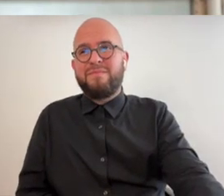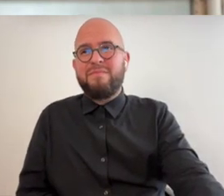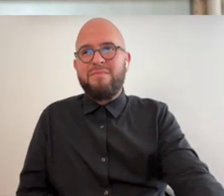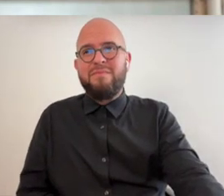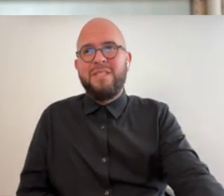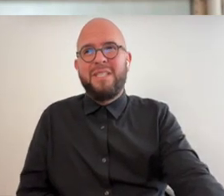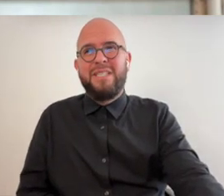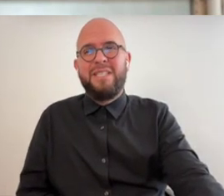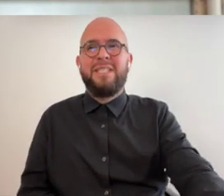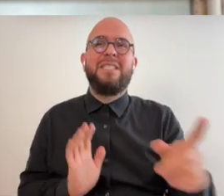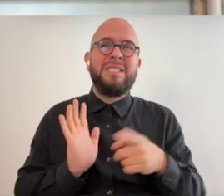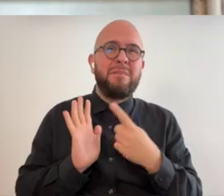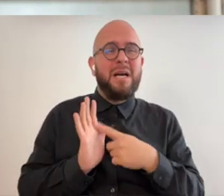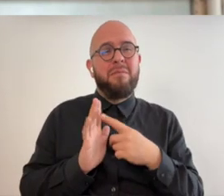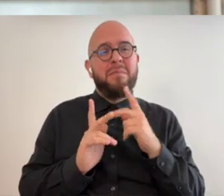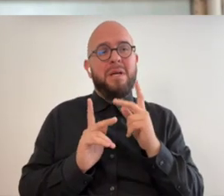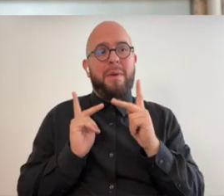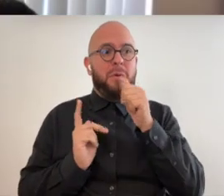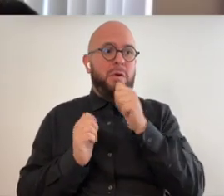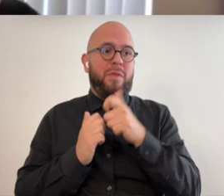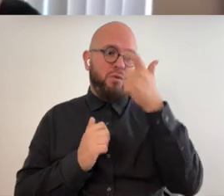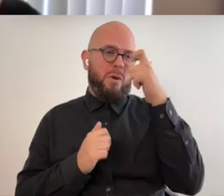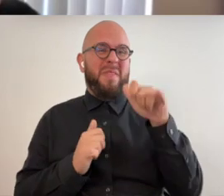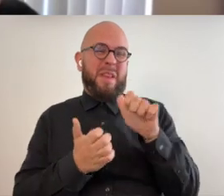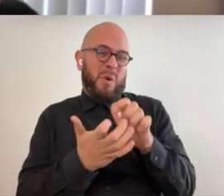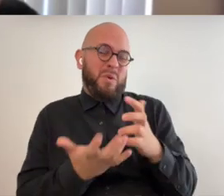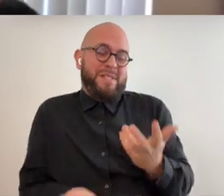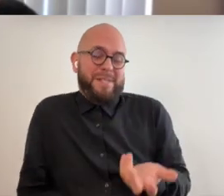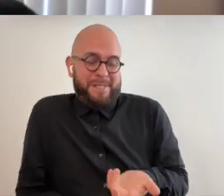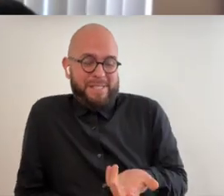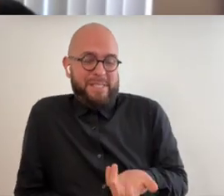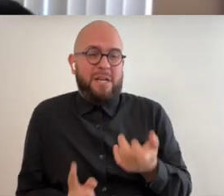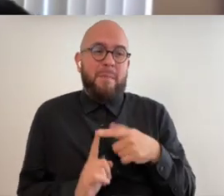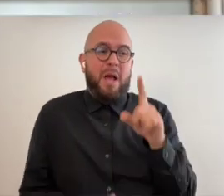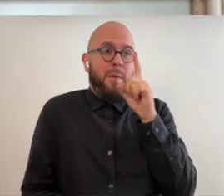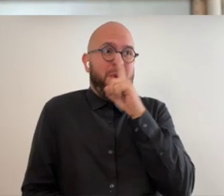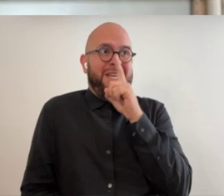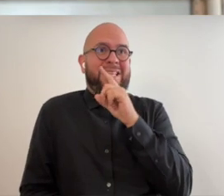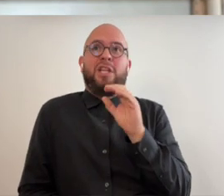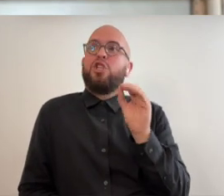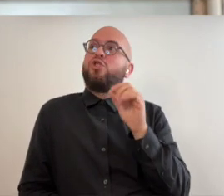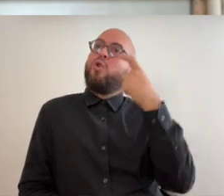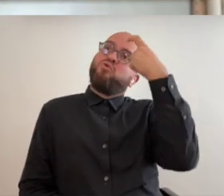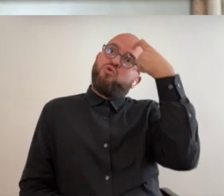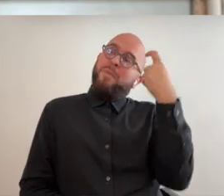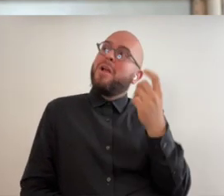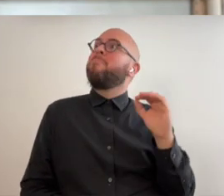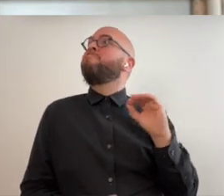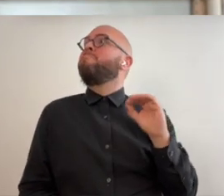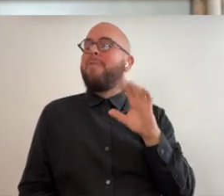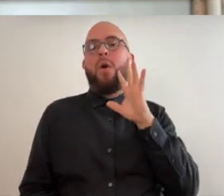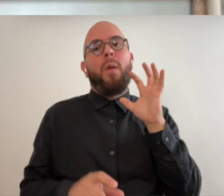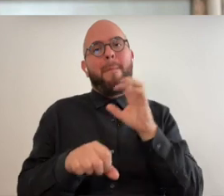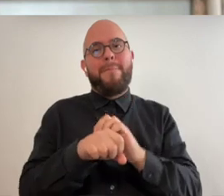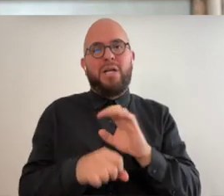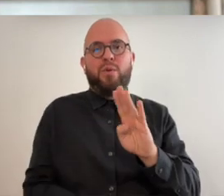sometimes that's the way people deal with trauma yes but pretending that there isn't a trauma will bite you in